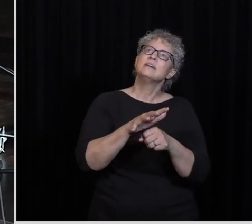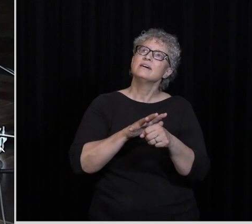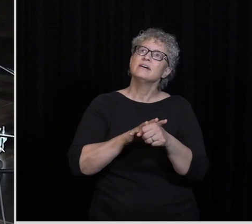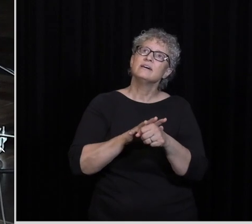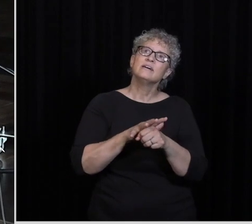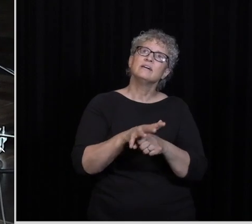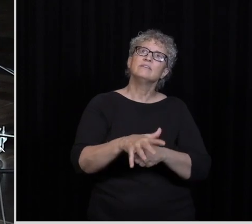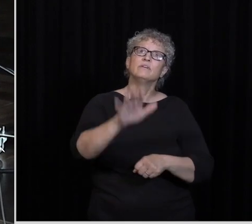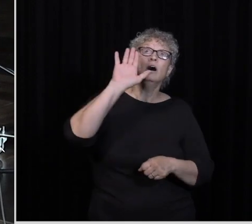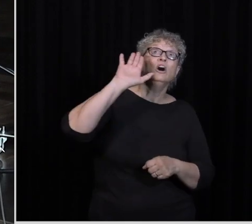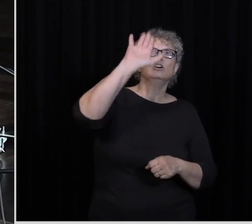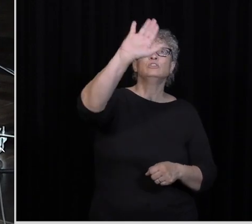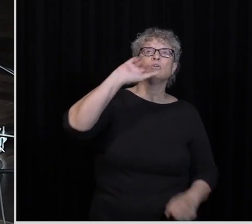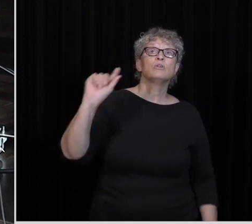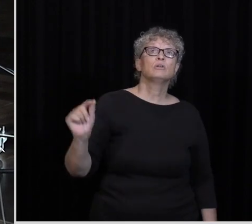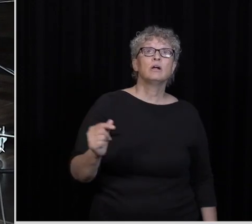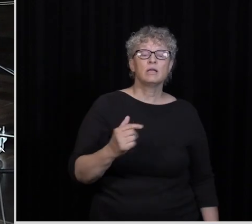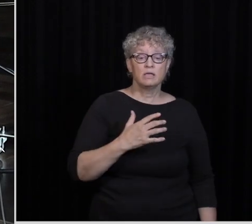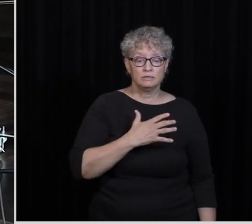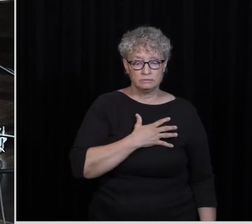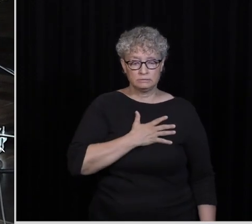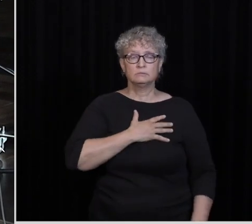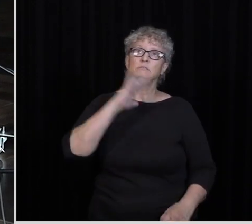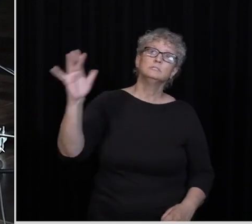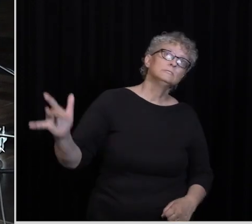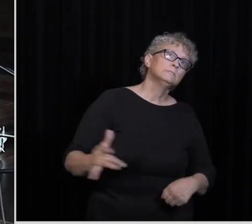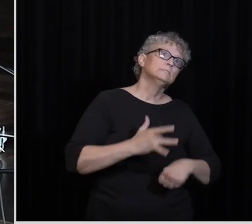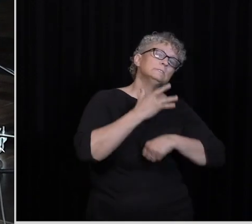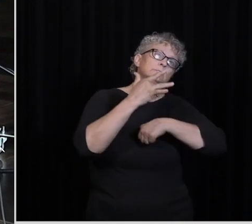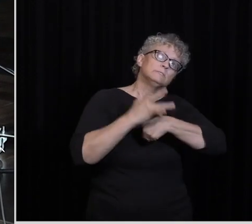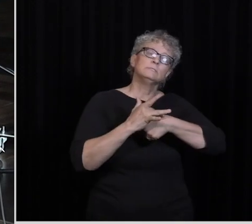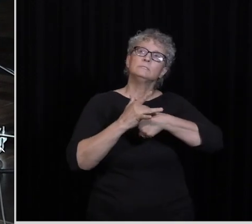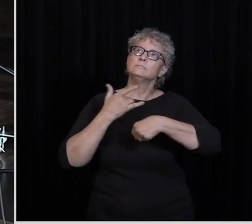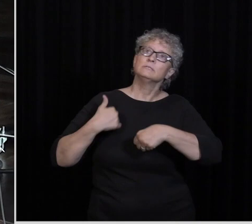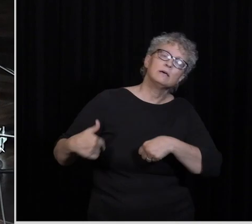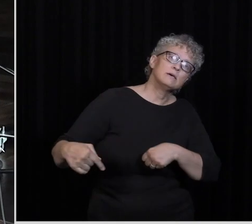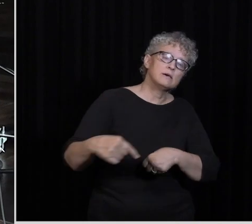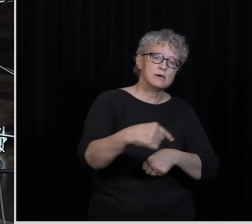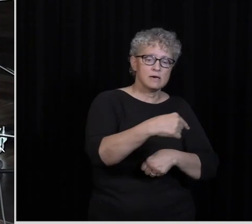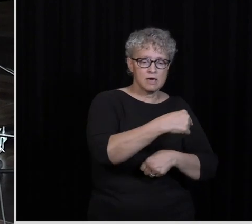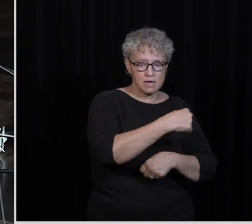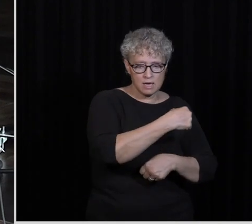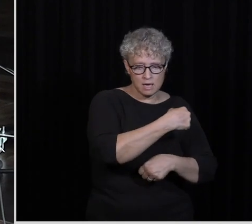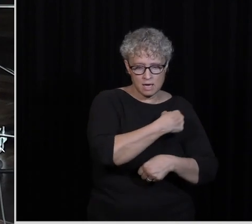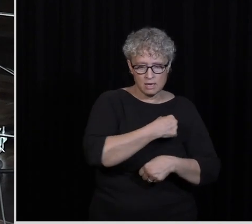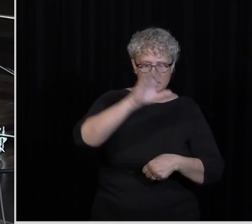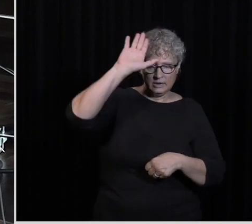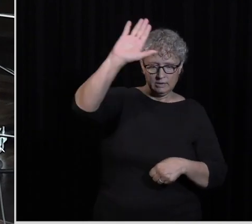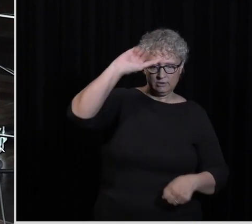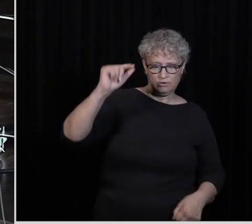enough Heaven reaches out to us Your